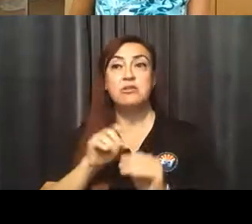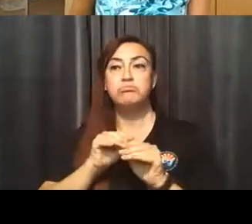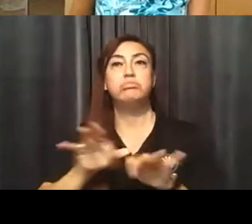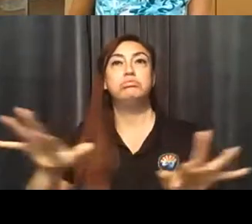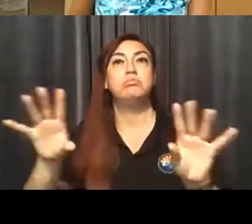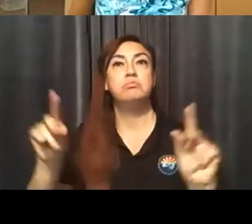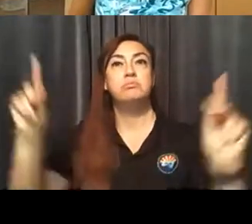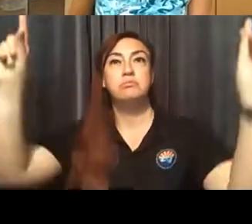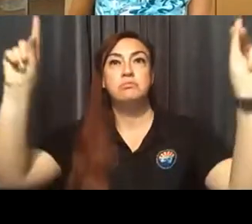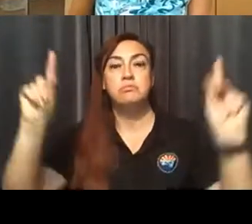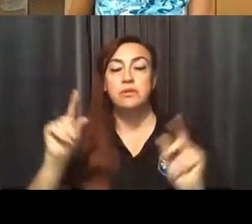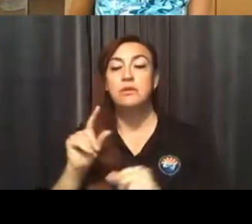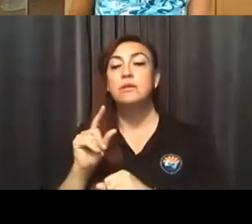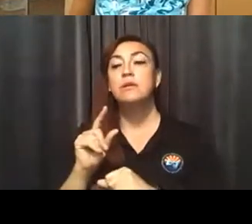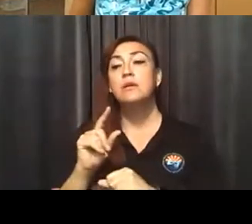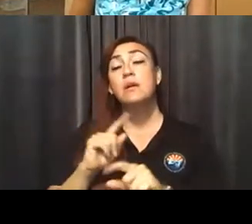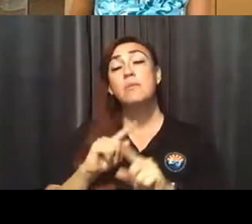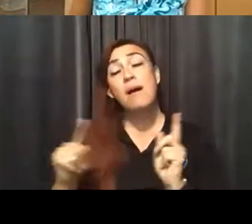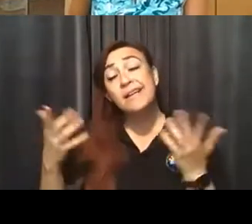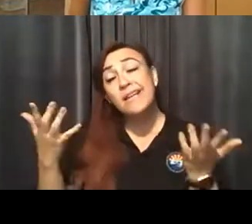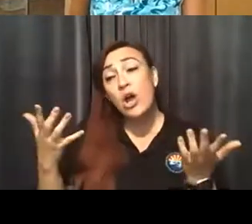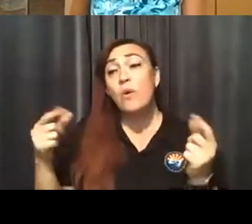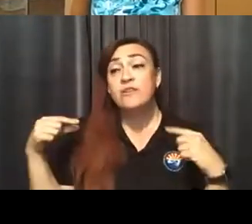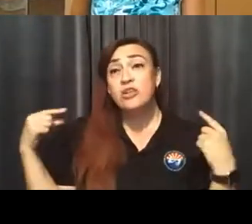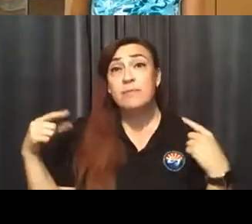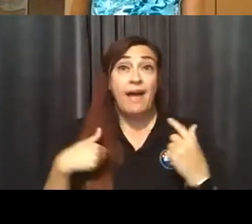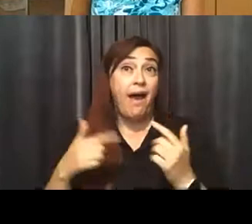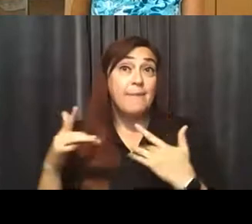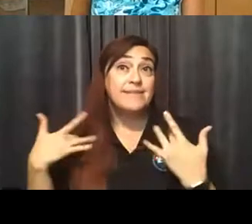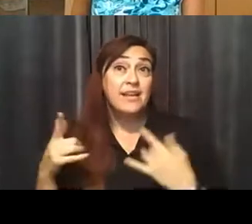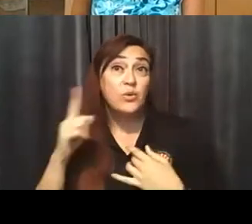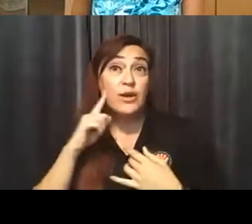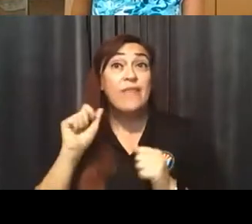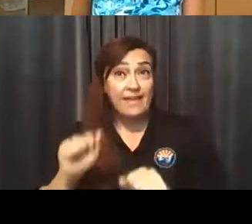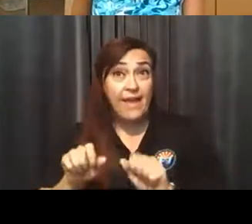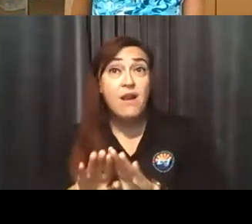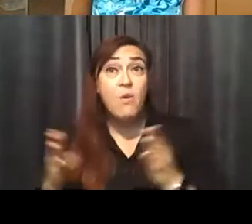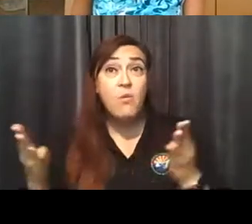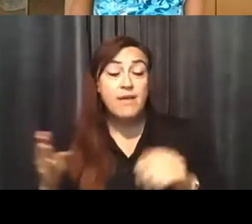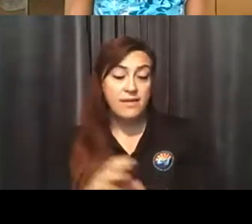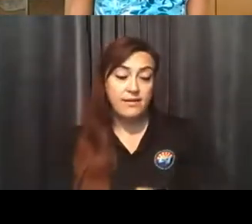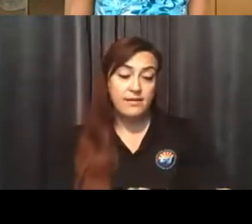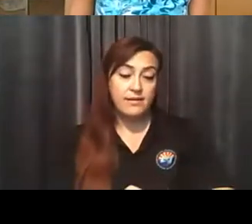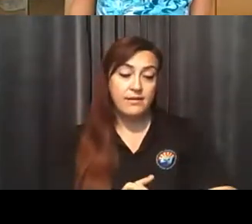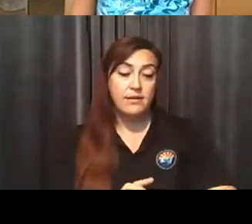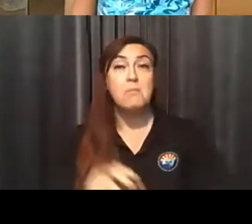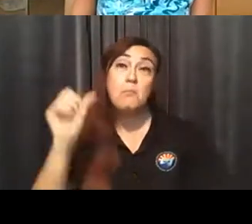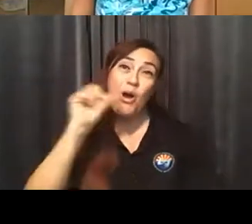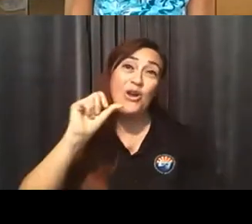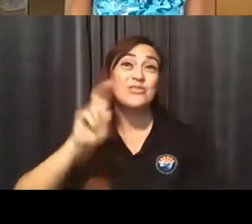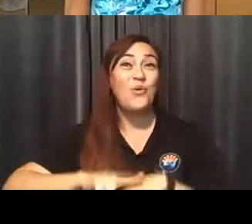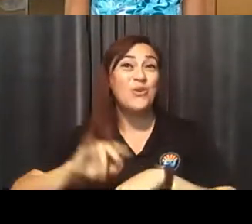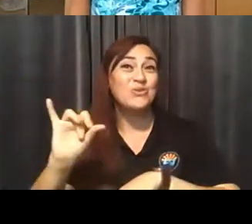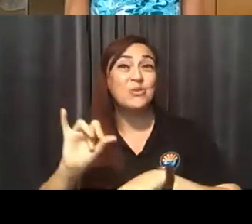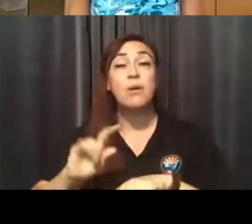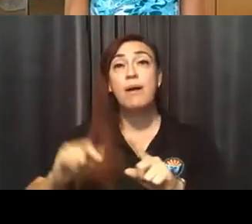But you know, the gyms, I'm excited to hear that they can open as well as the bars. But you know, if they have